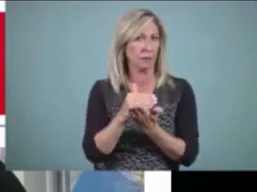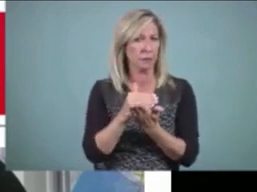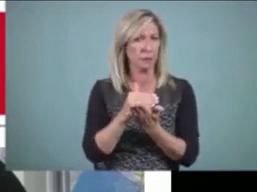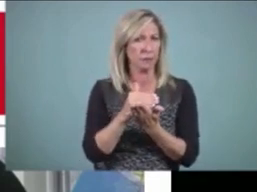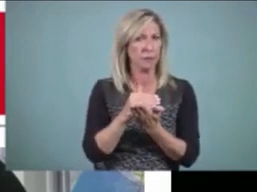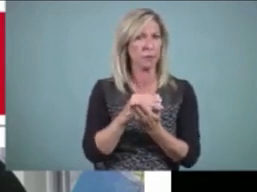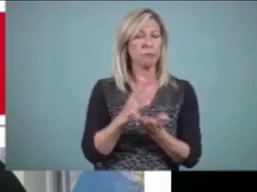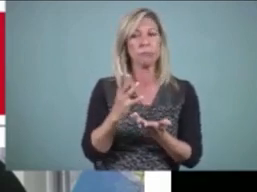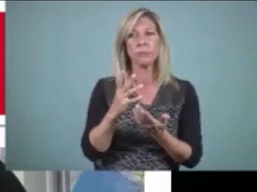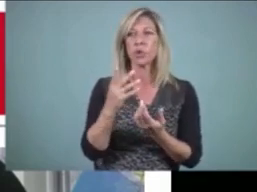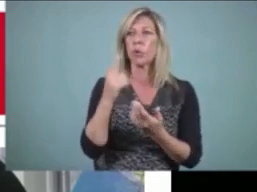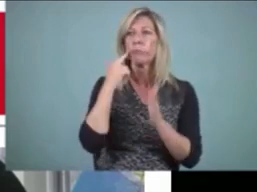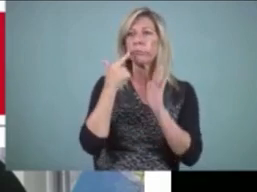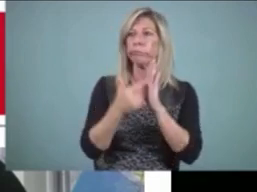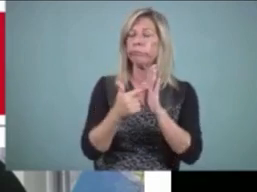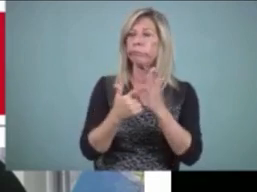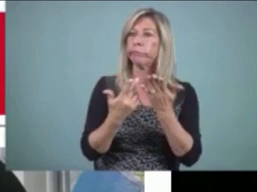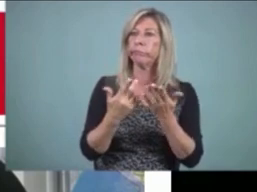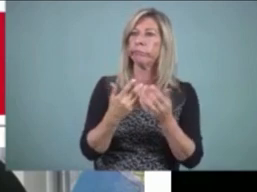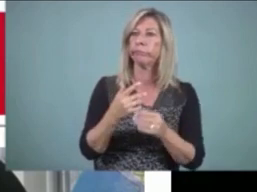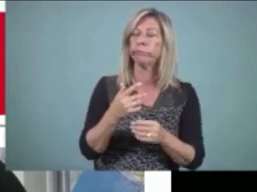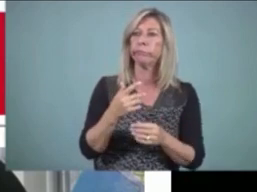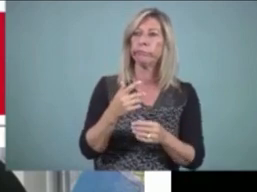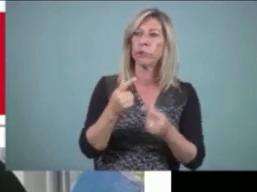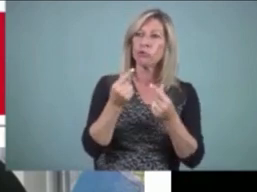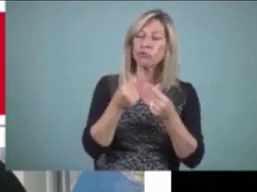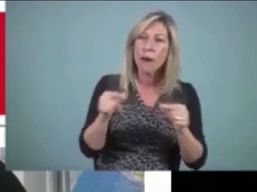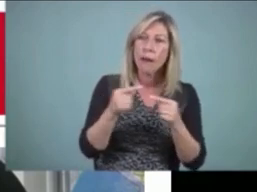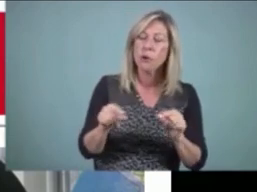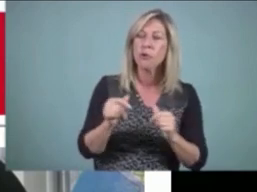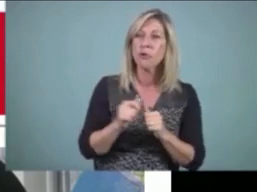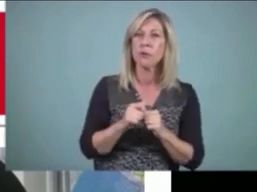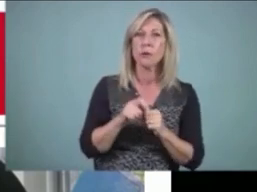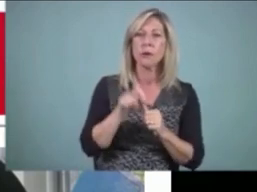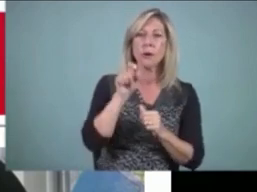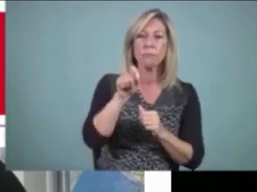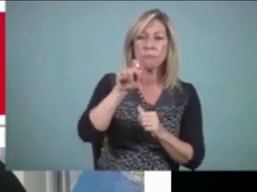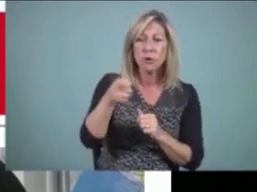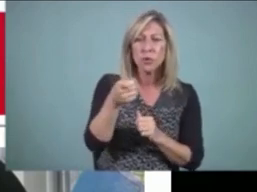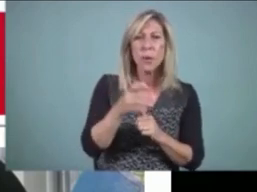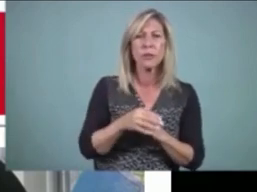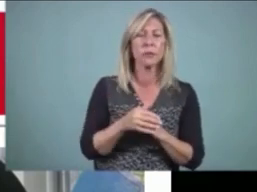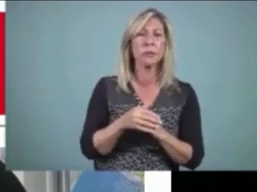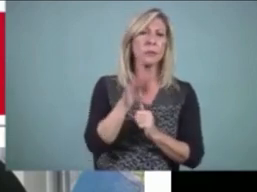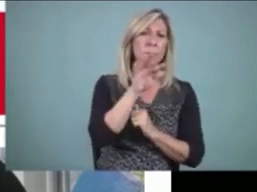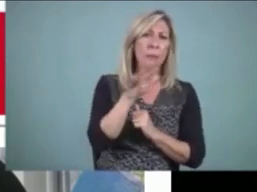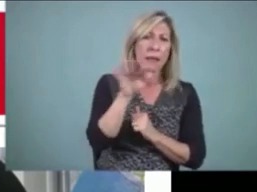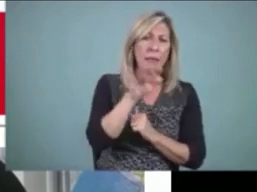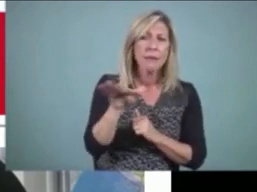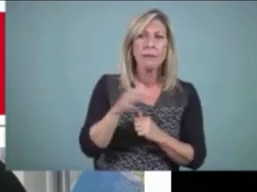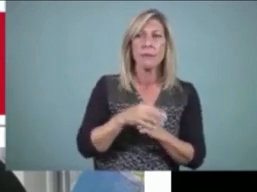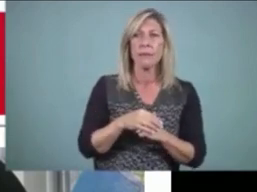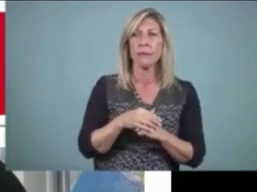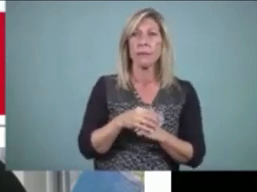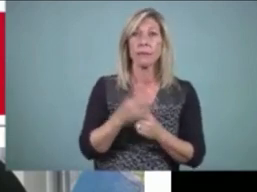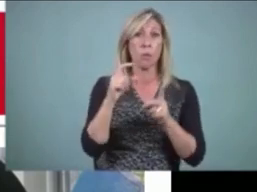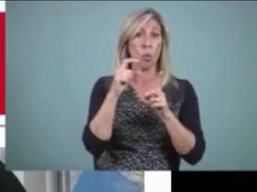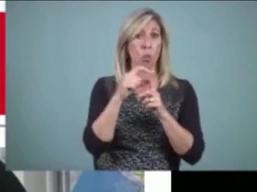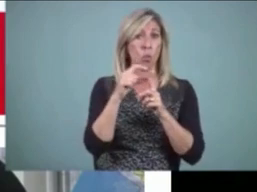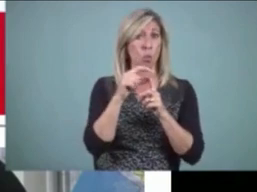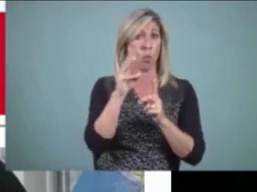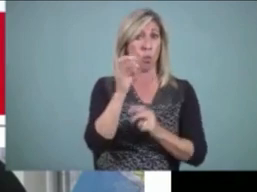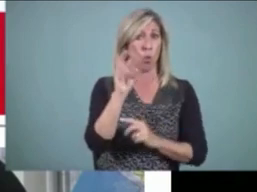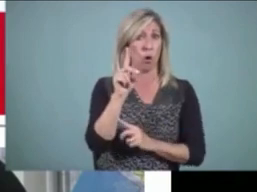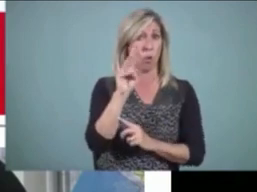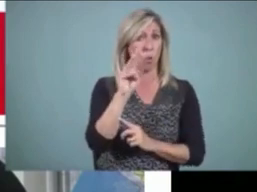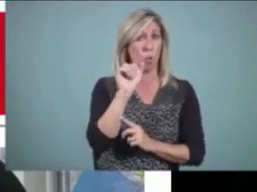punctuation, grammar, spelling. We had a word wall. It was the more structured piece of our writer's workshop.